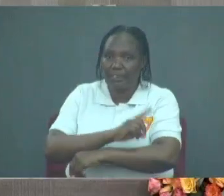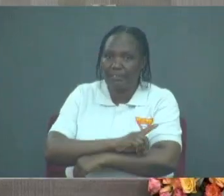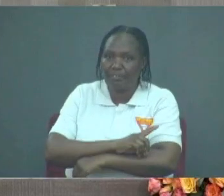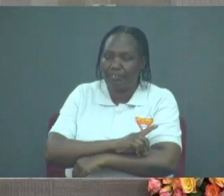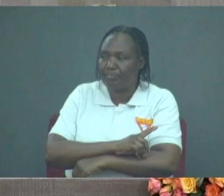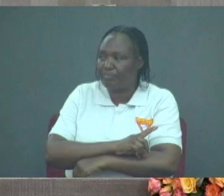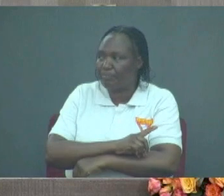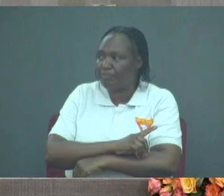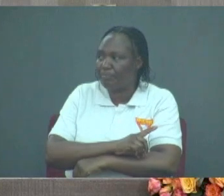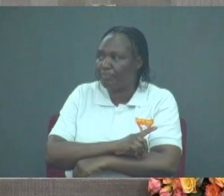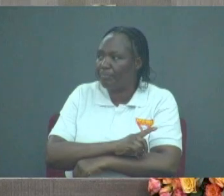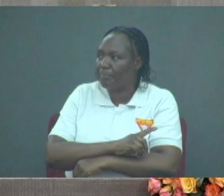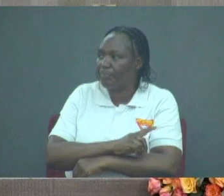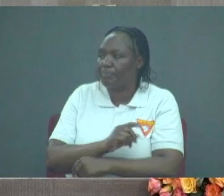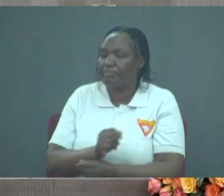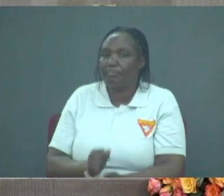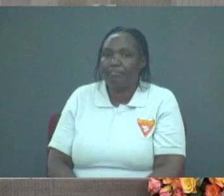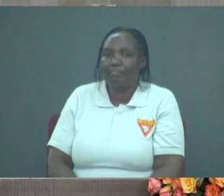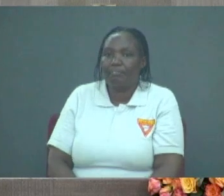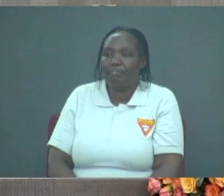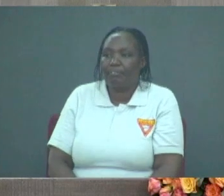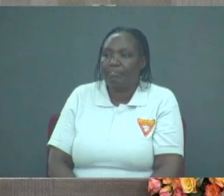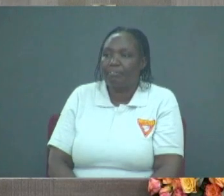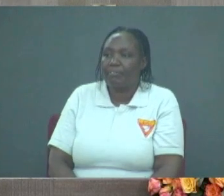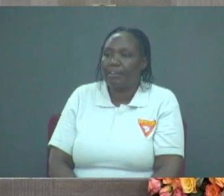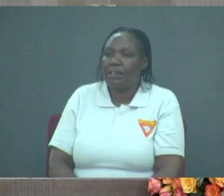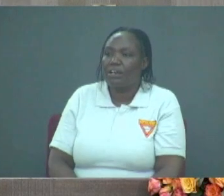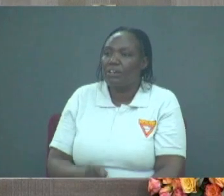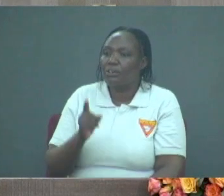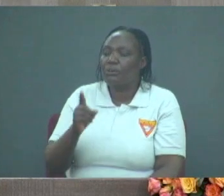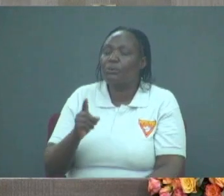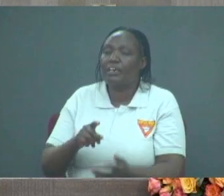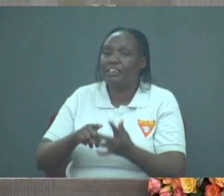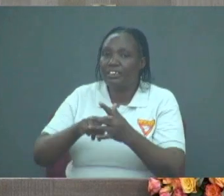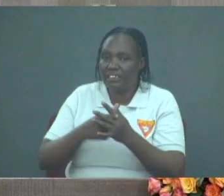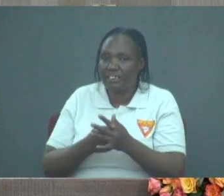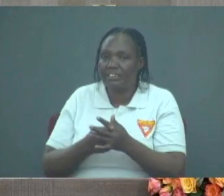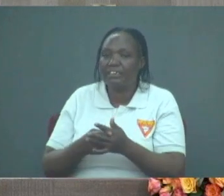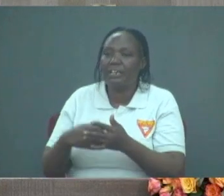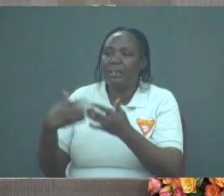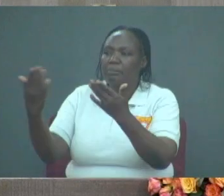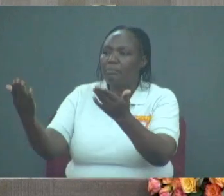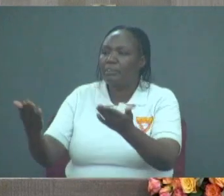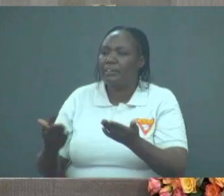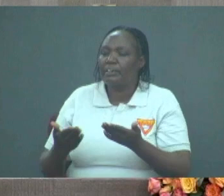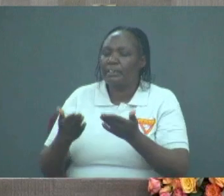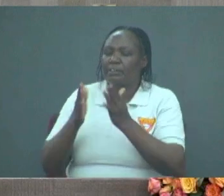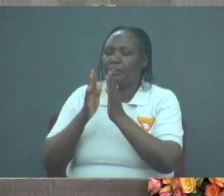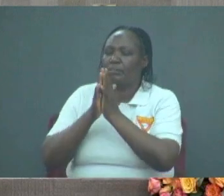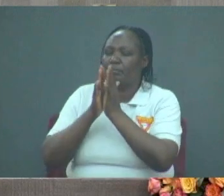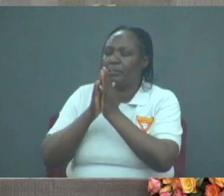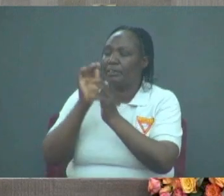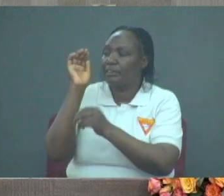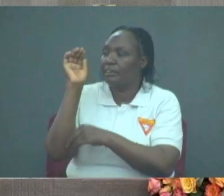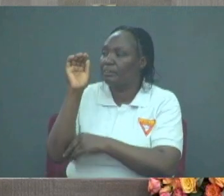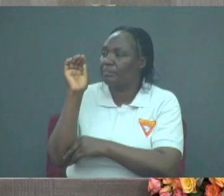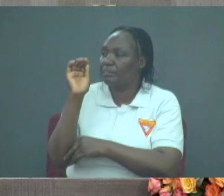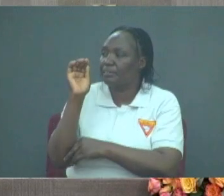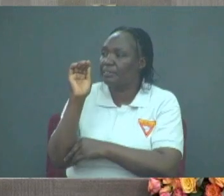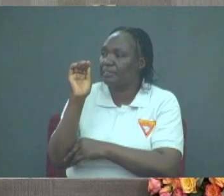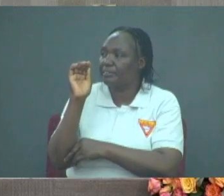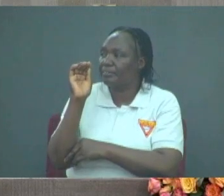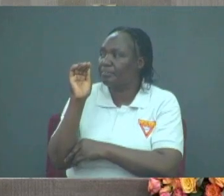Here we go. And you can begin to bring your prayer requests forward so that we can pray over them. Please bring